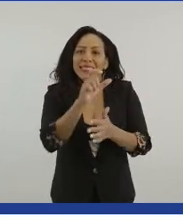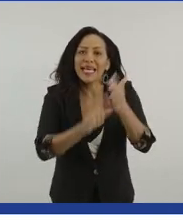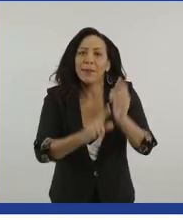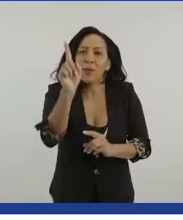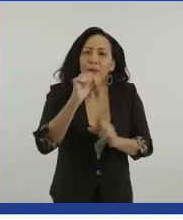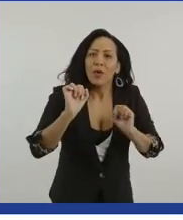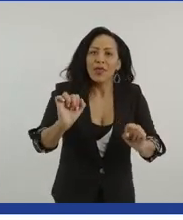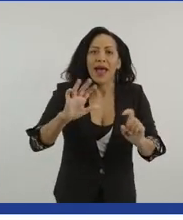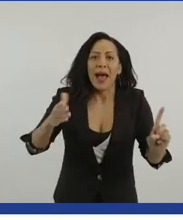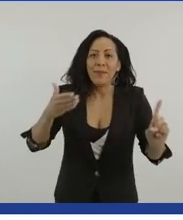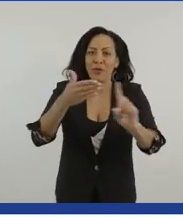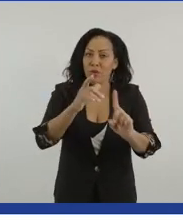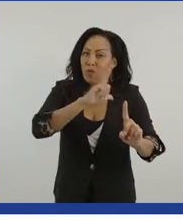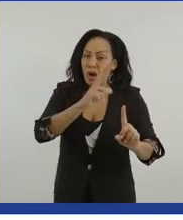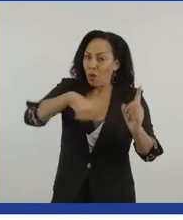to have that opportunity.